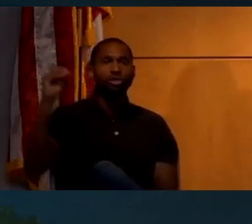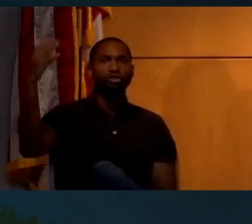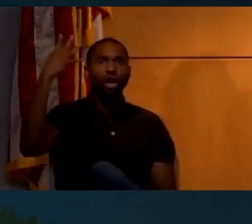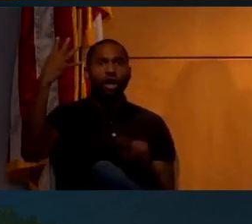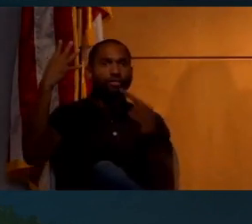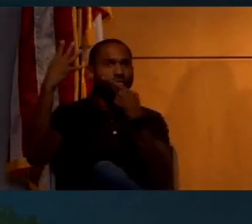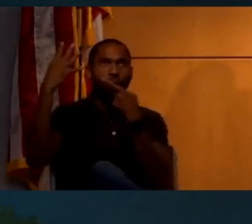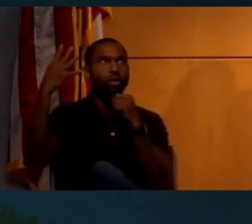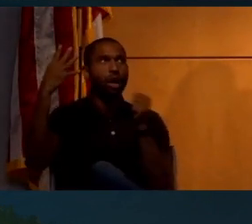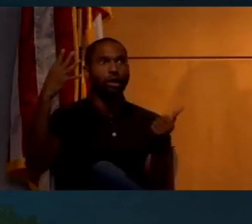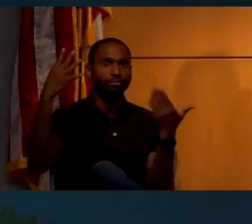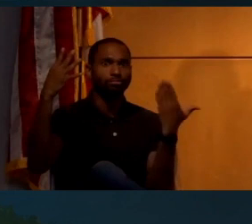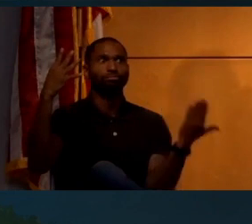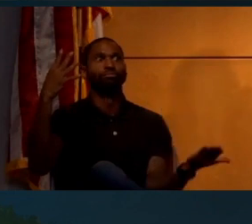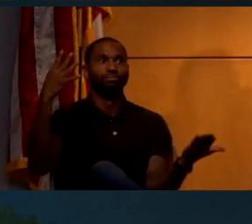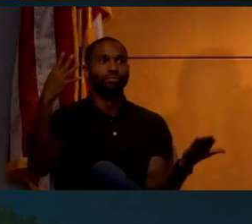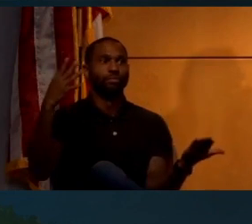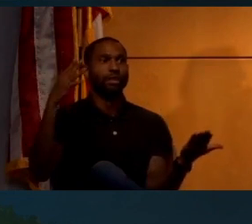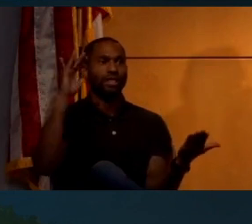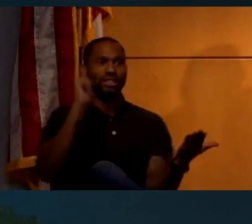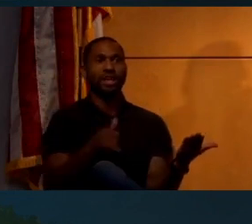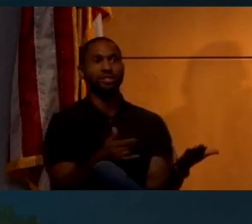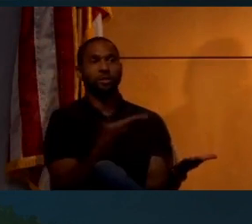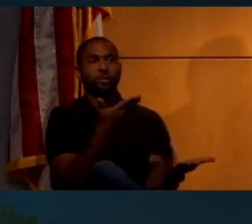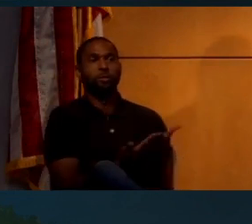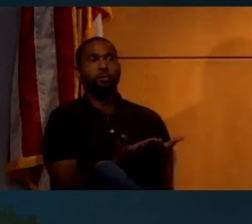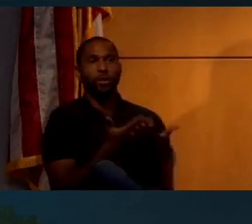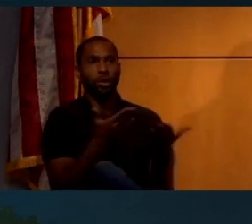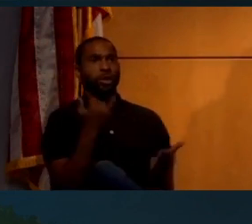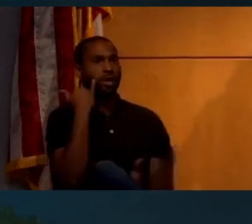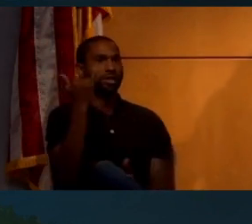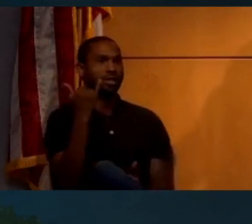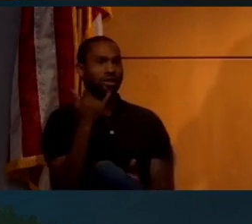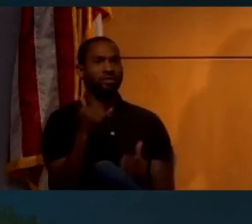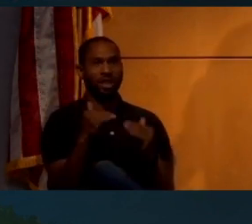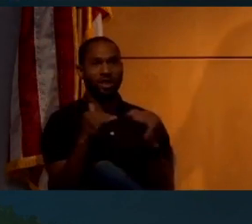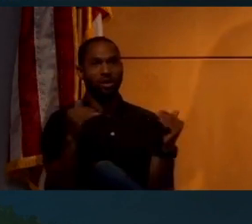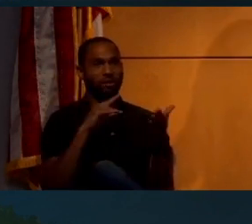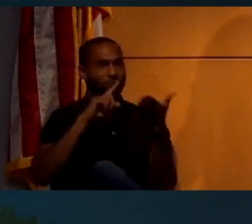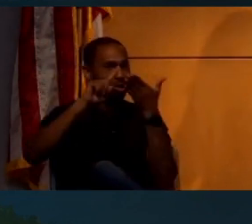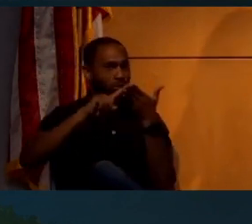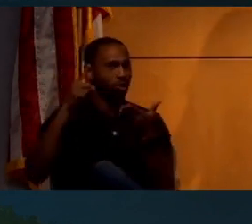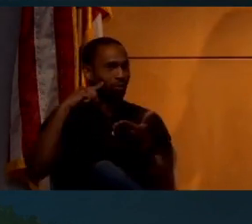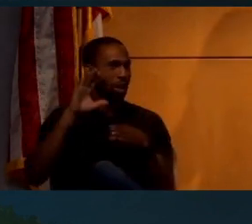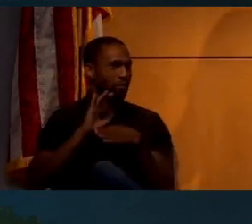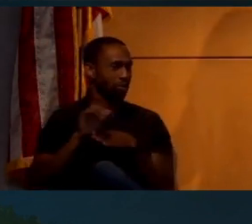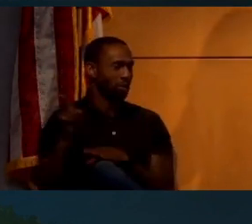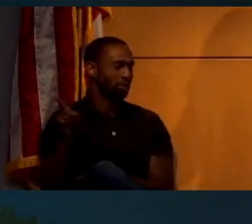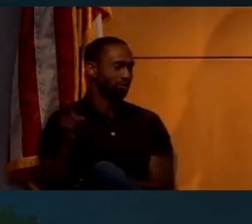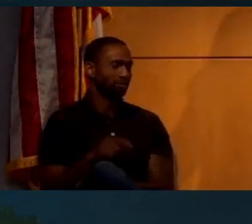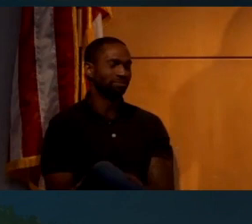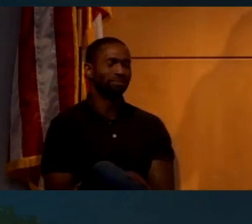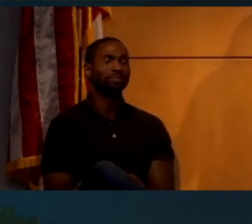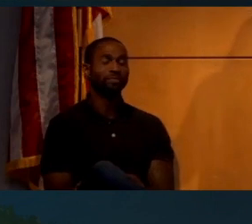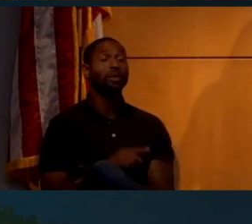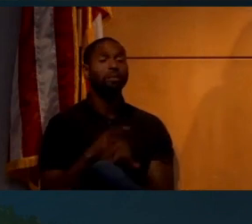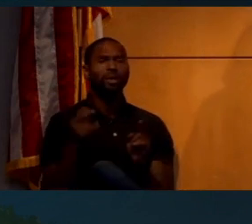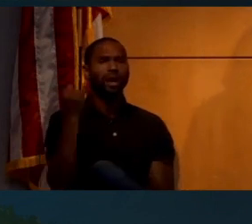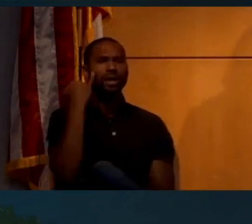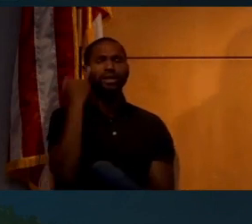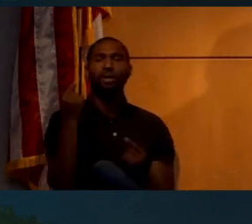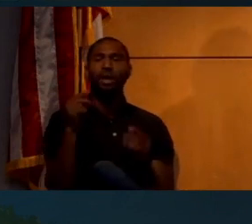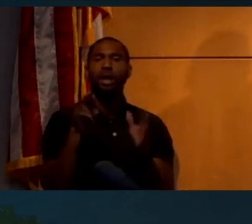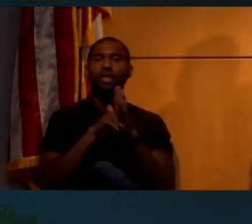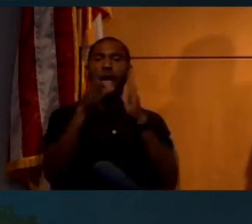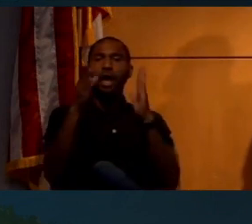is or isn't. That should give you a good idea of the level of research they did here. But this idea that